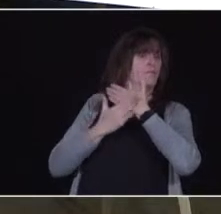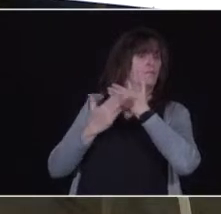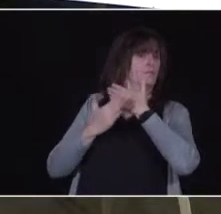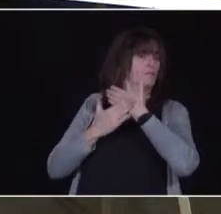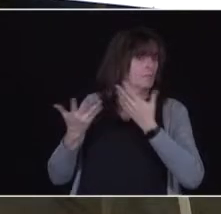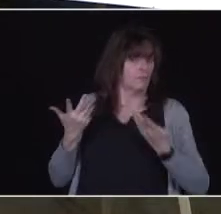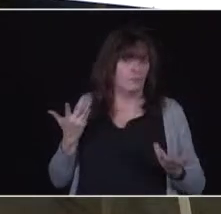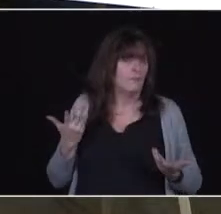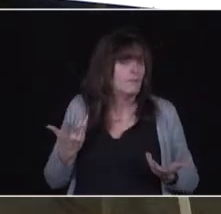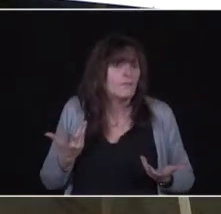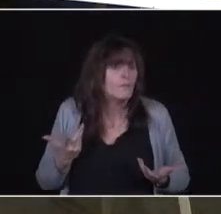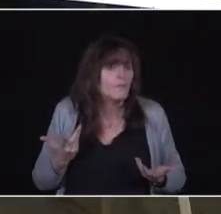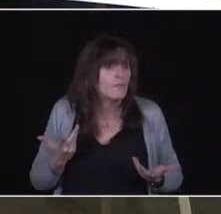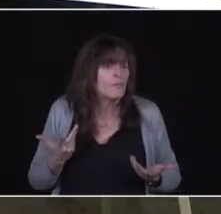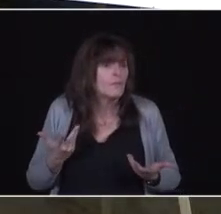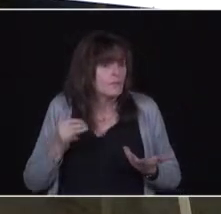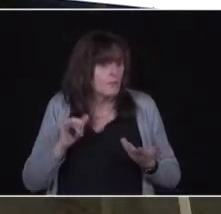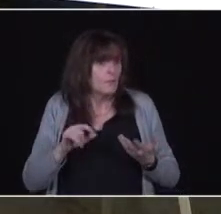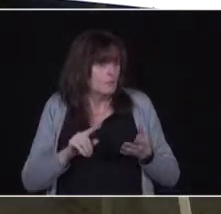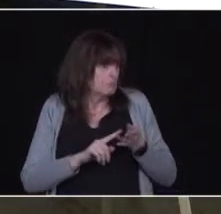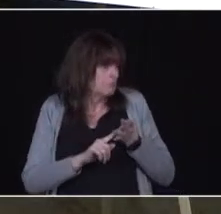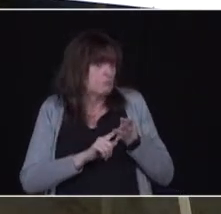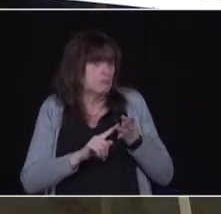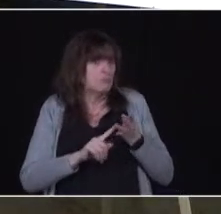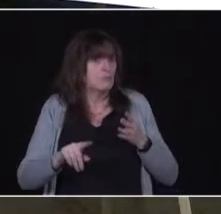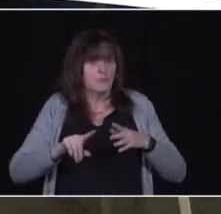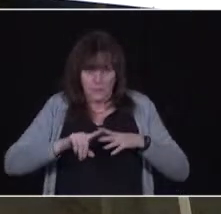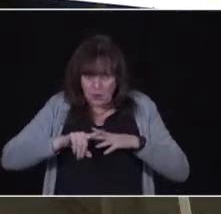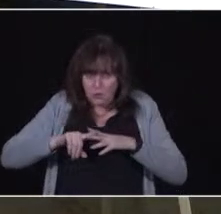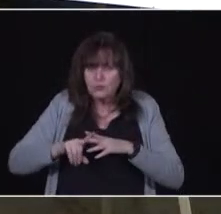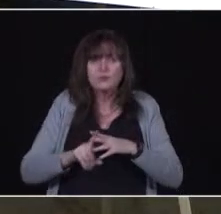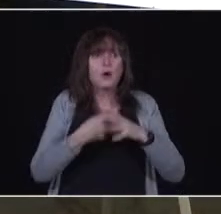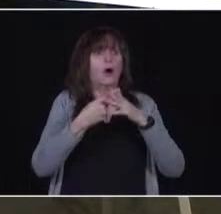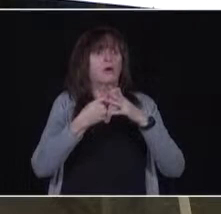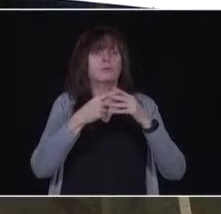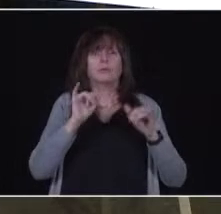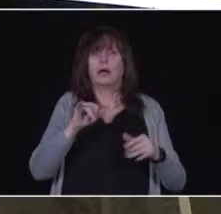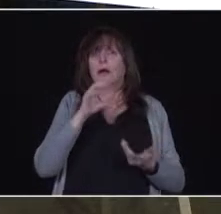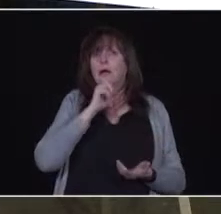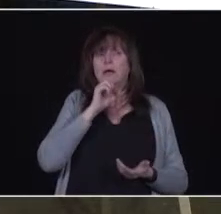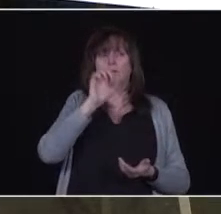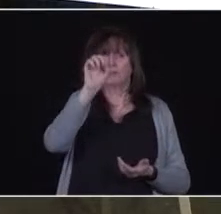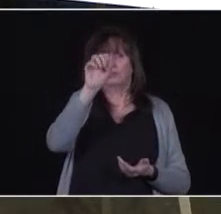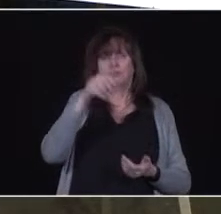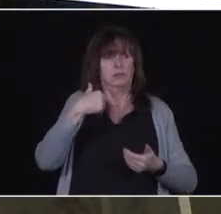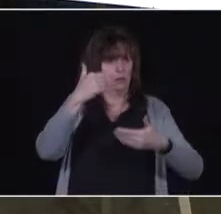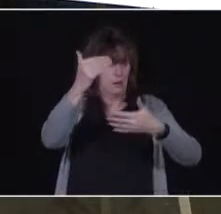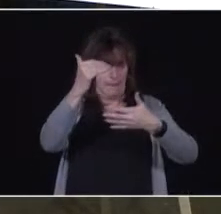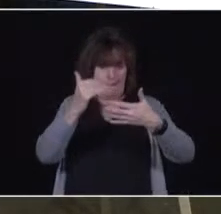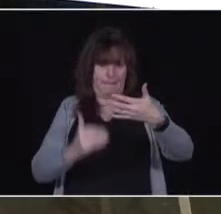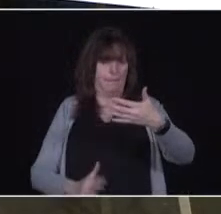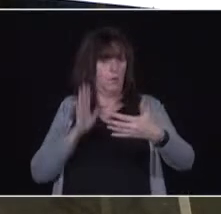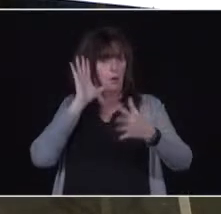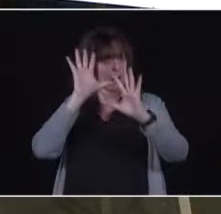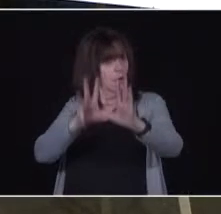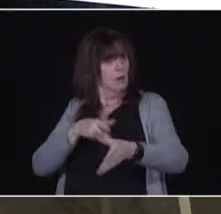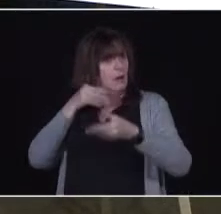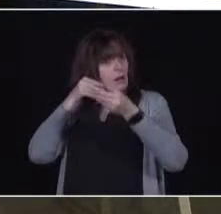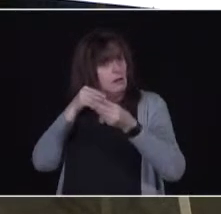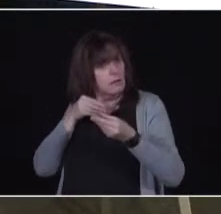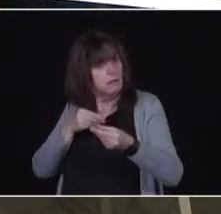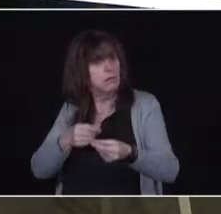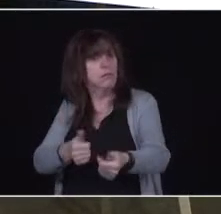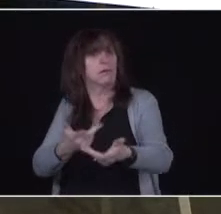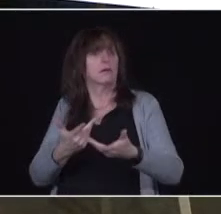week of March to start in the age brackets and to work at them as fast as we possibly can. And if more vaccines come to Ontario, we will be able to pull